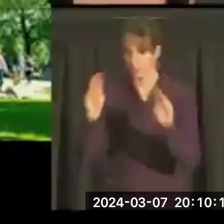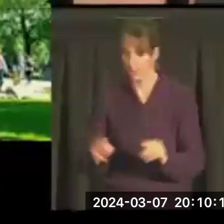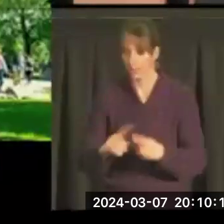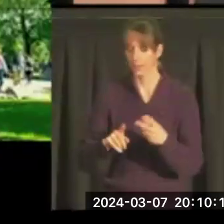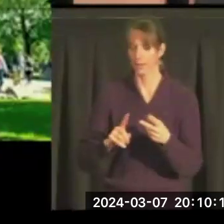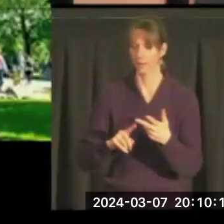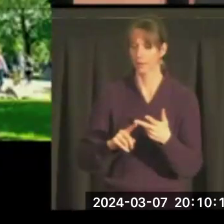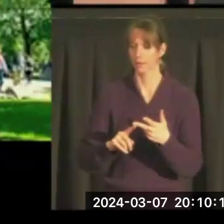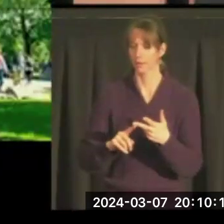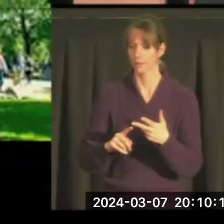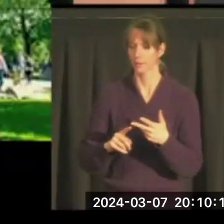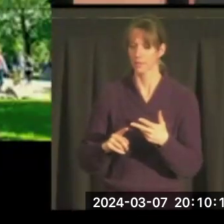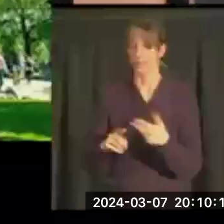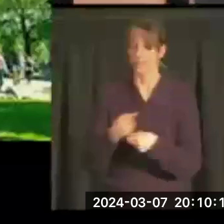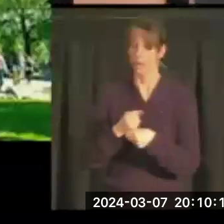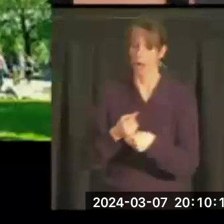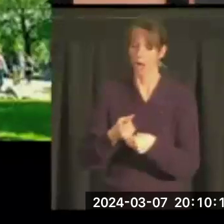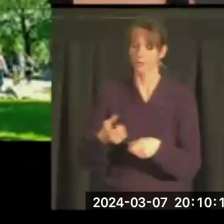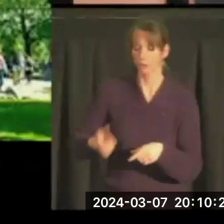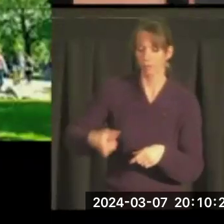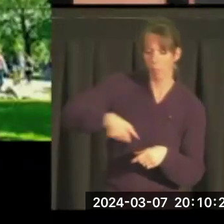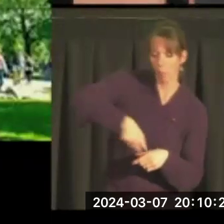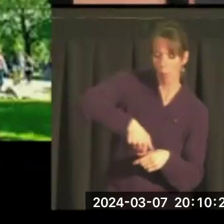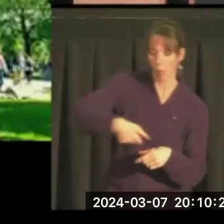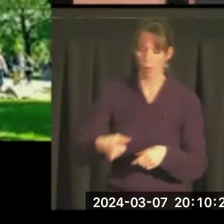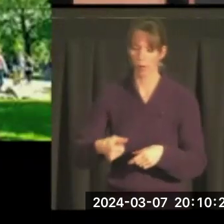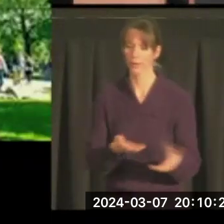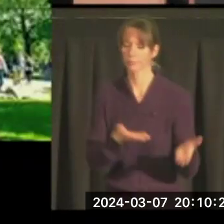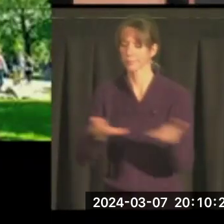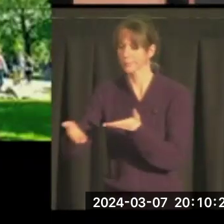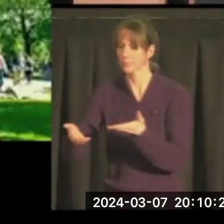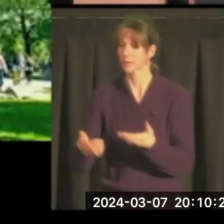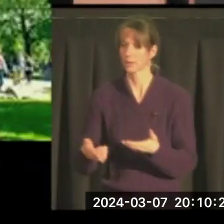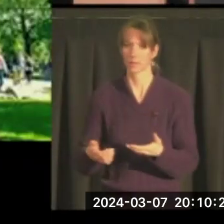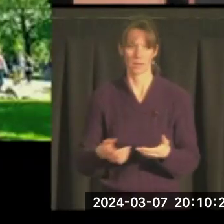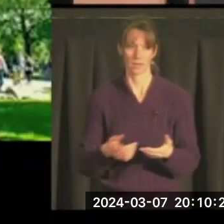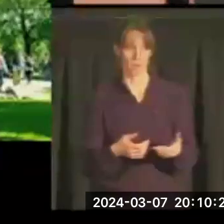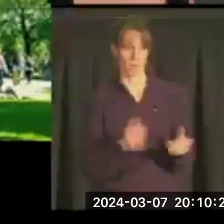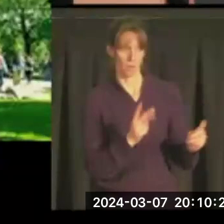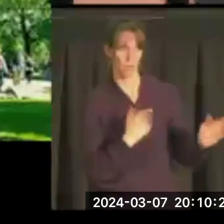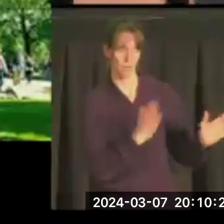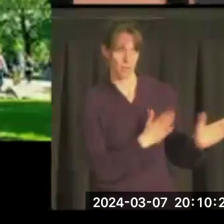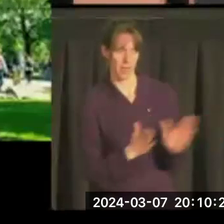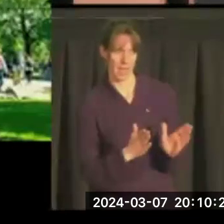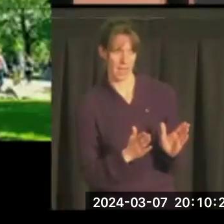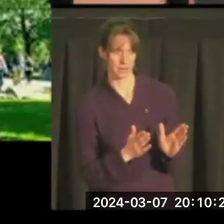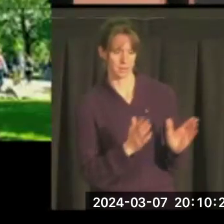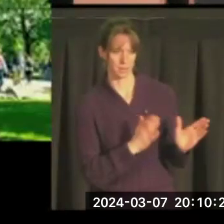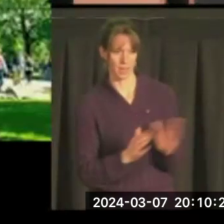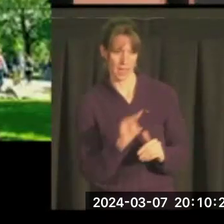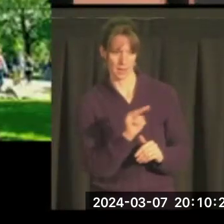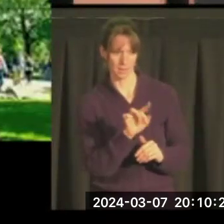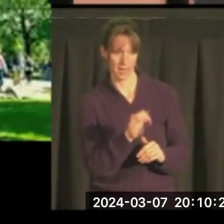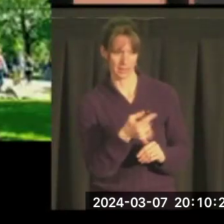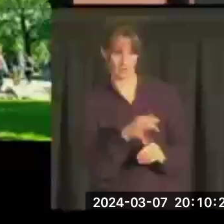pouring a cup of coffee on his own, bringing it out of his office. And I said, we've got a plan. And our plan is the Mansfield Senate.